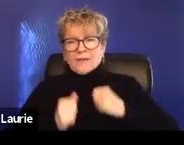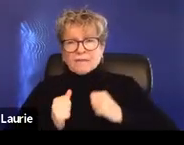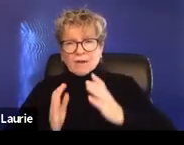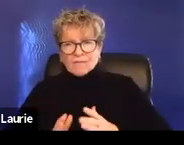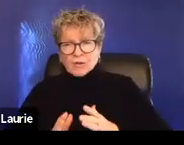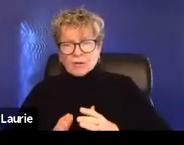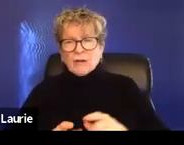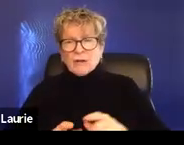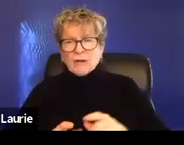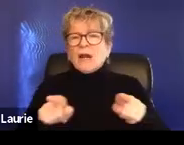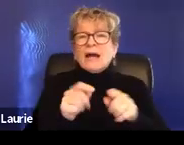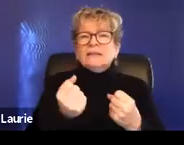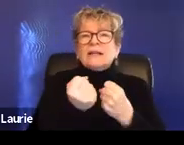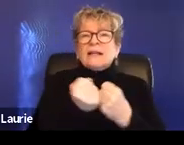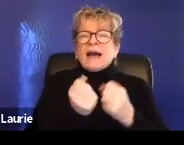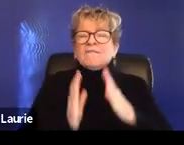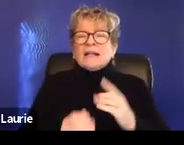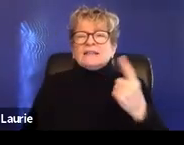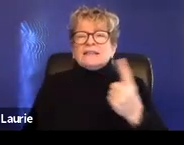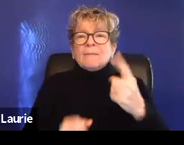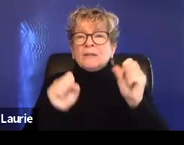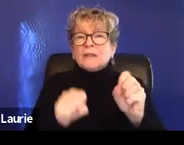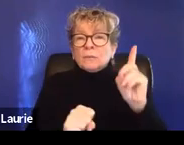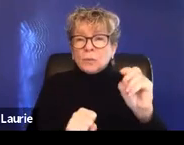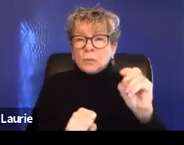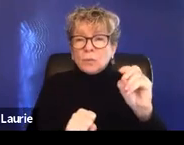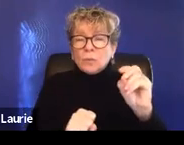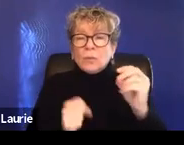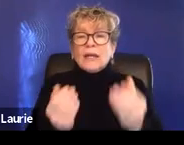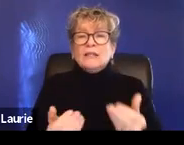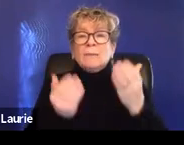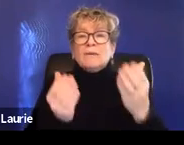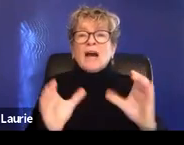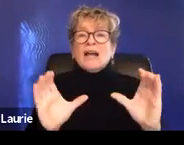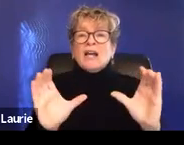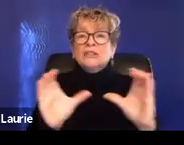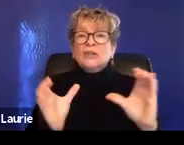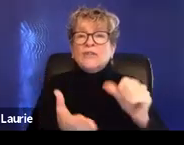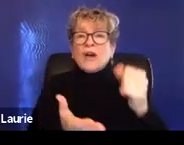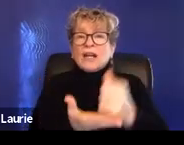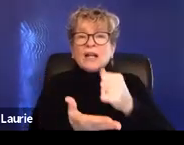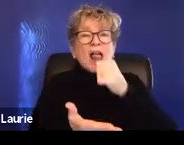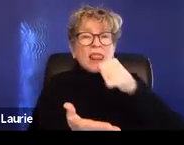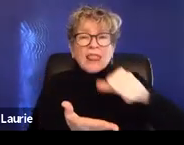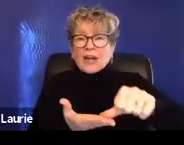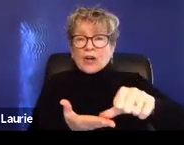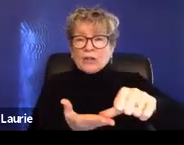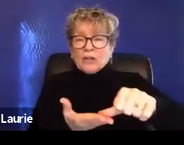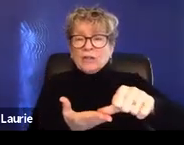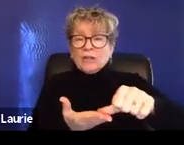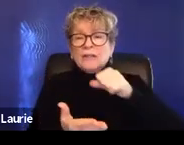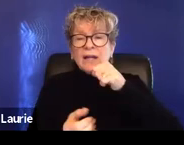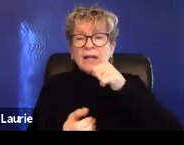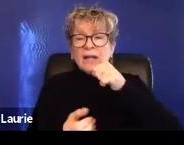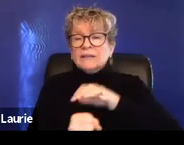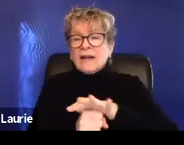as an advocate that you can do is provide essentially a certified letter. Um, it is not enough for a survivor to